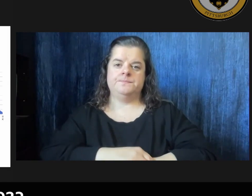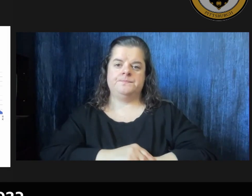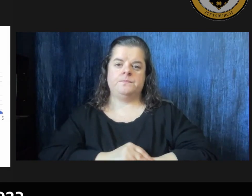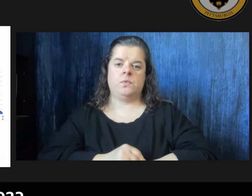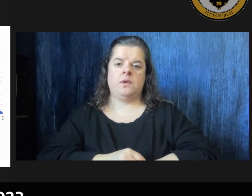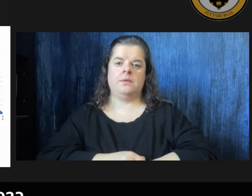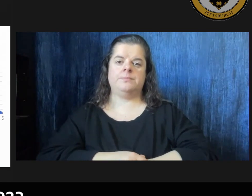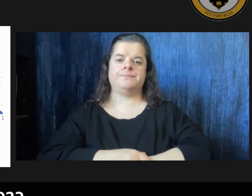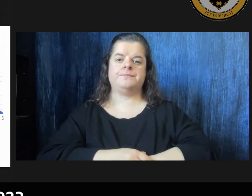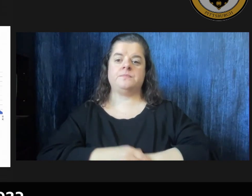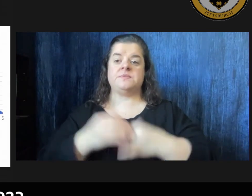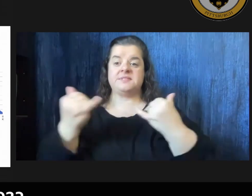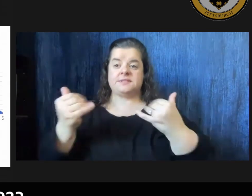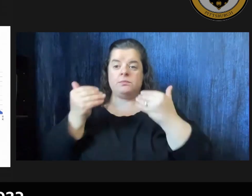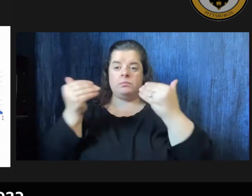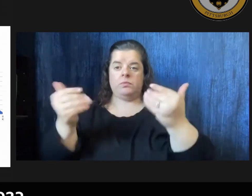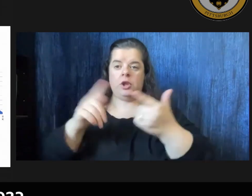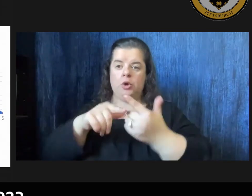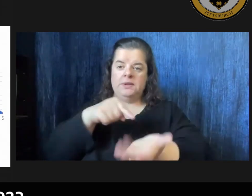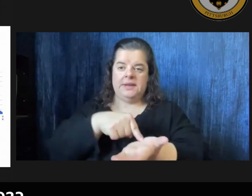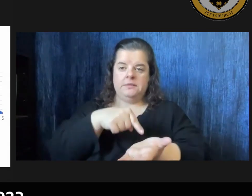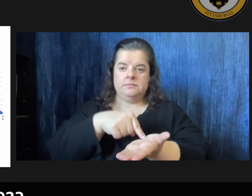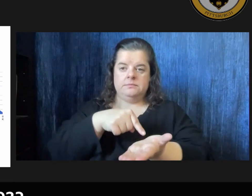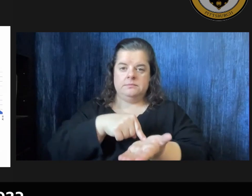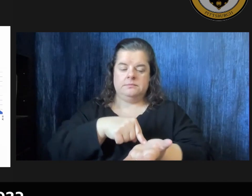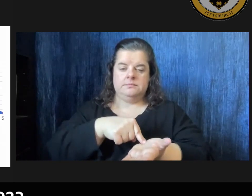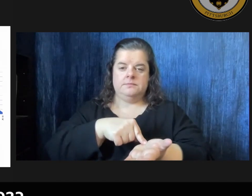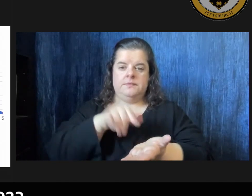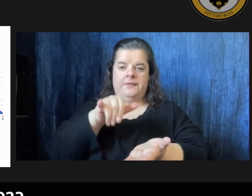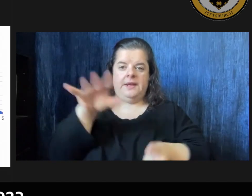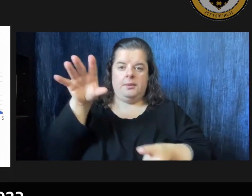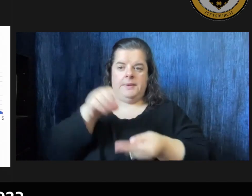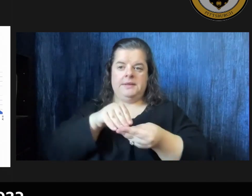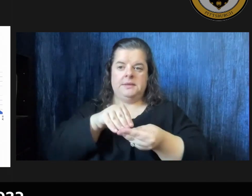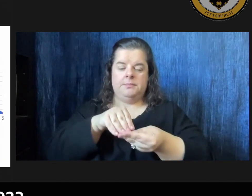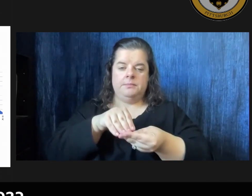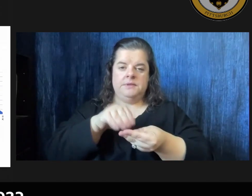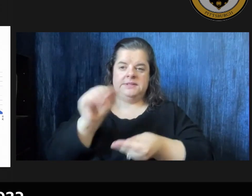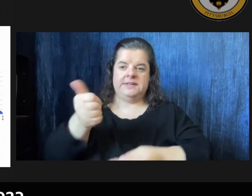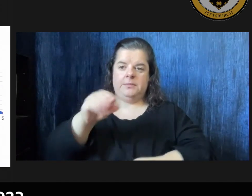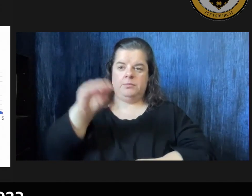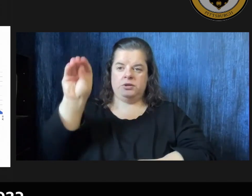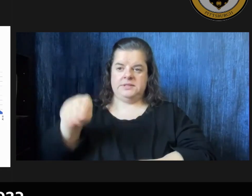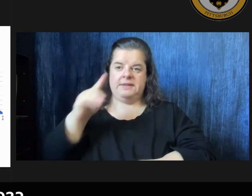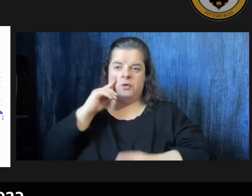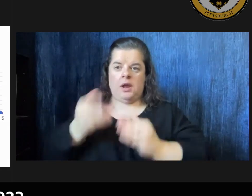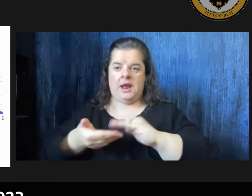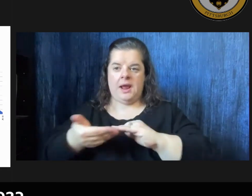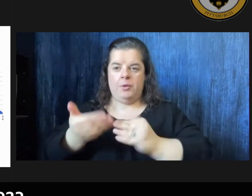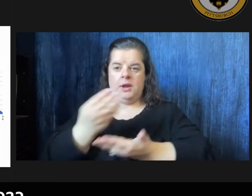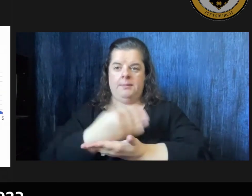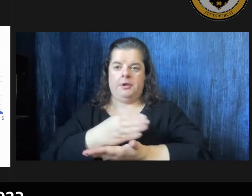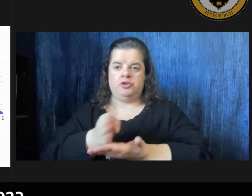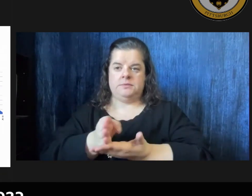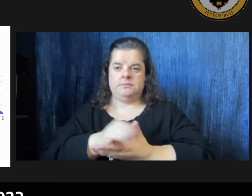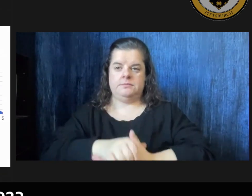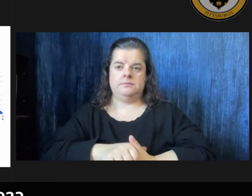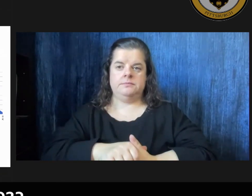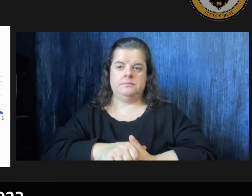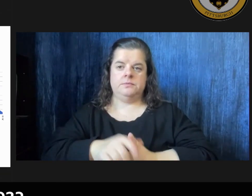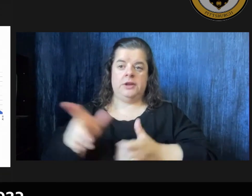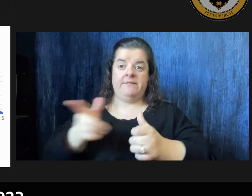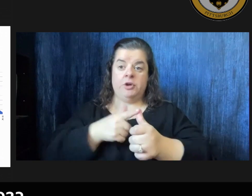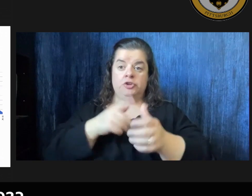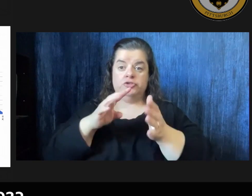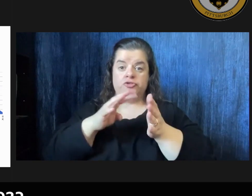we'll move on to debt which makes up as i said before 10 percent of the operating budget the first chart